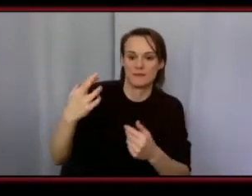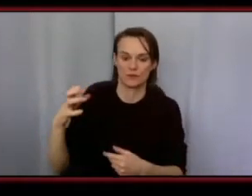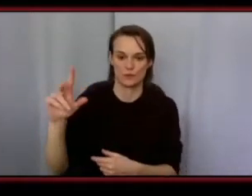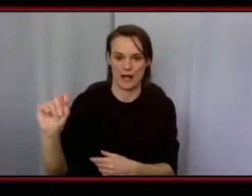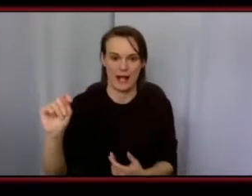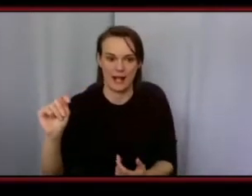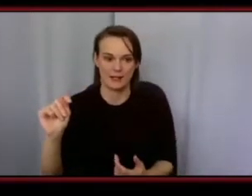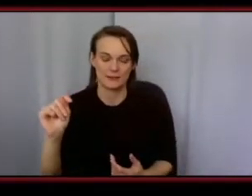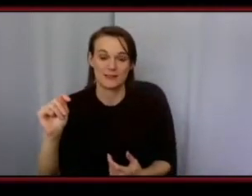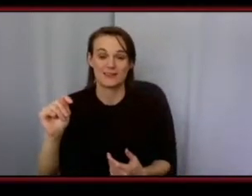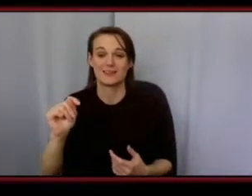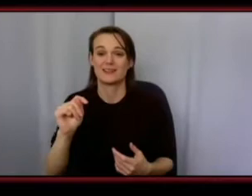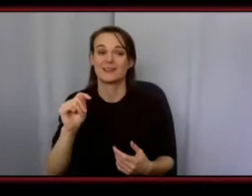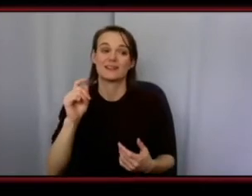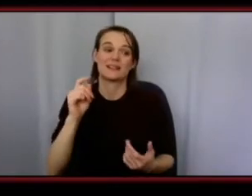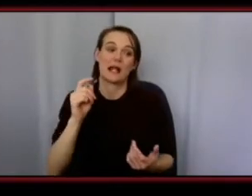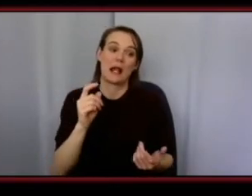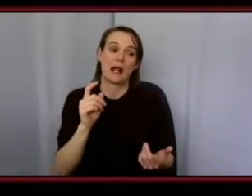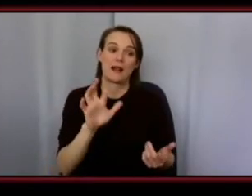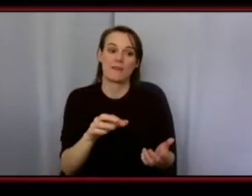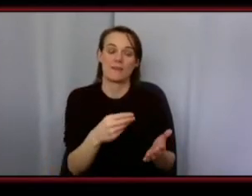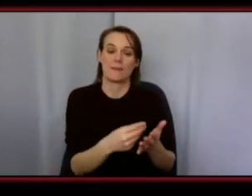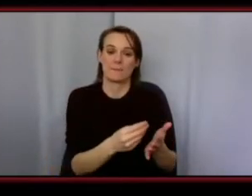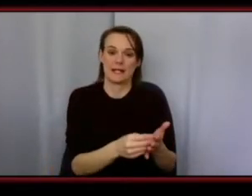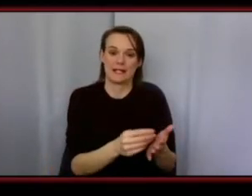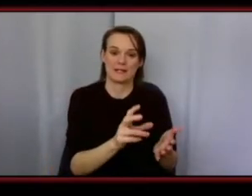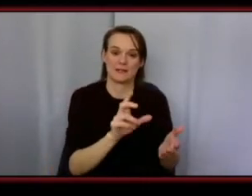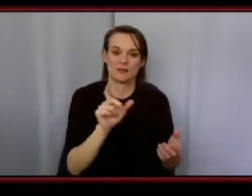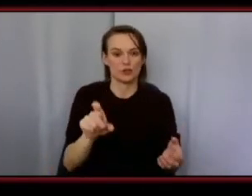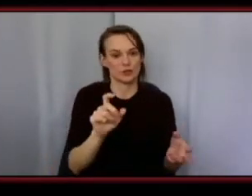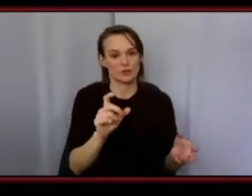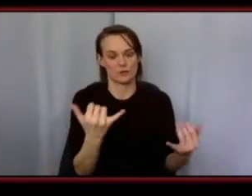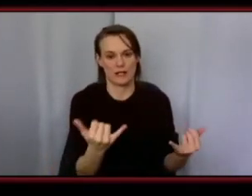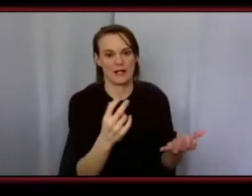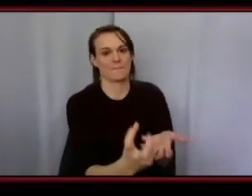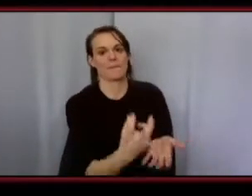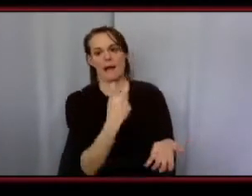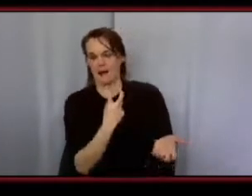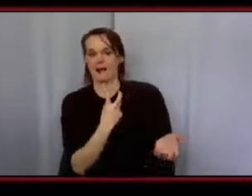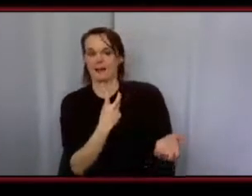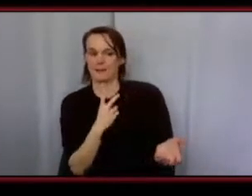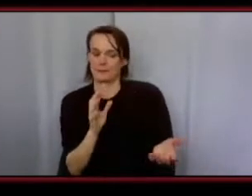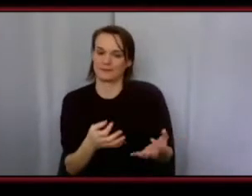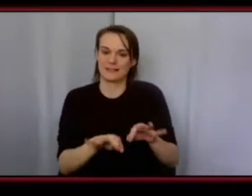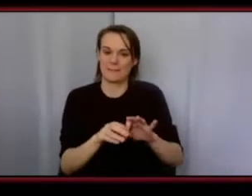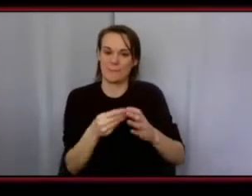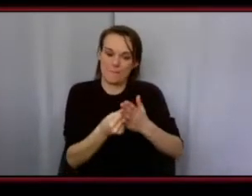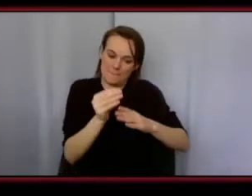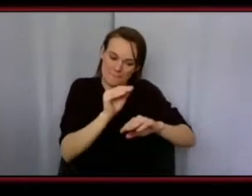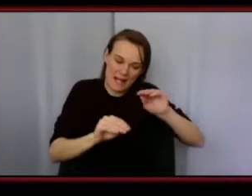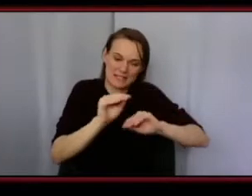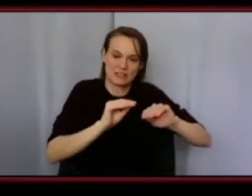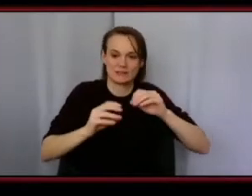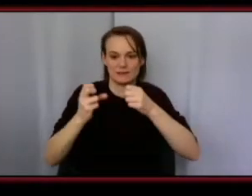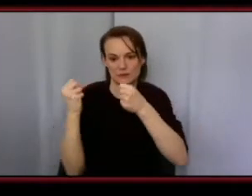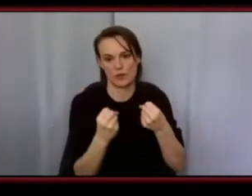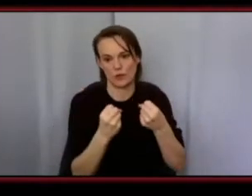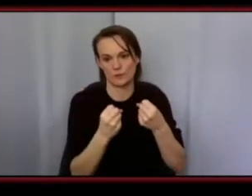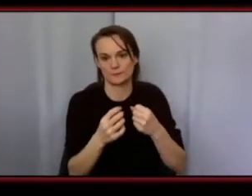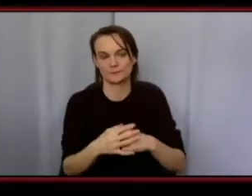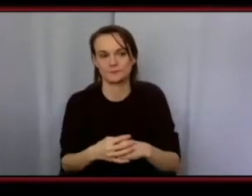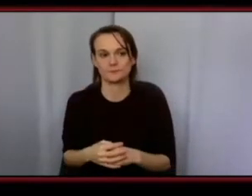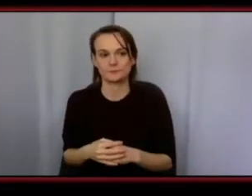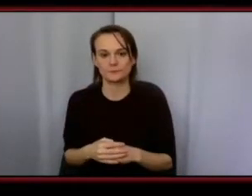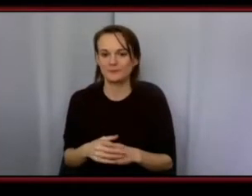investors in yourself just make sure your budget and your plan is sound invest in yourself i love it barbara